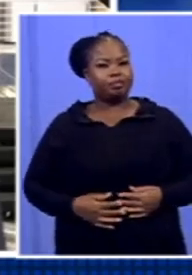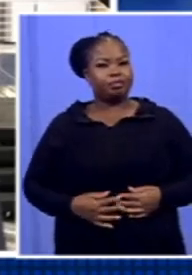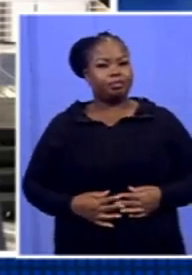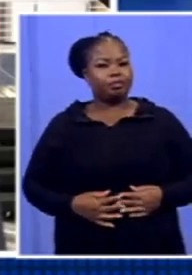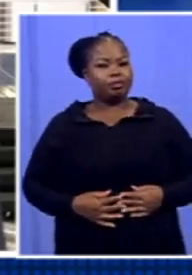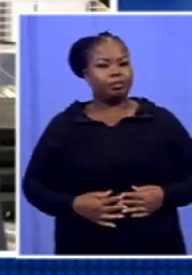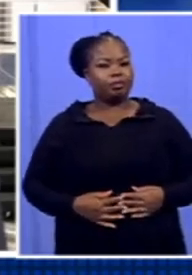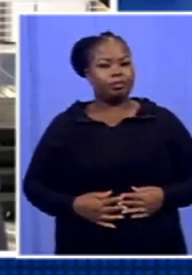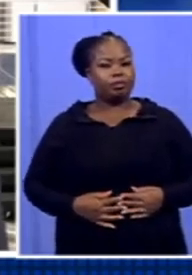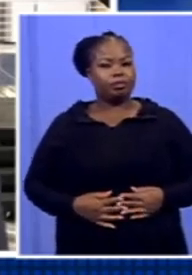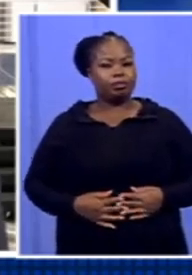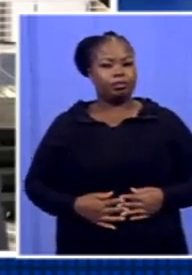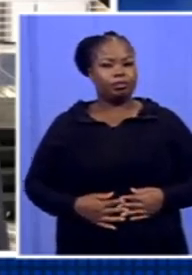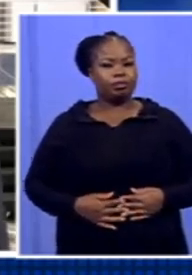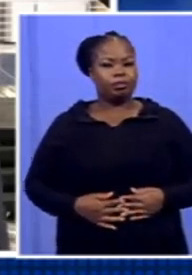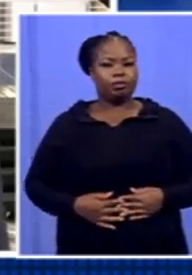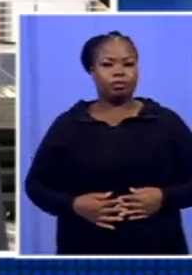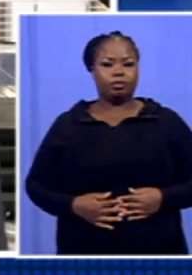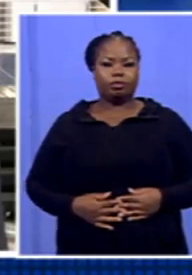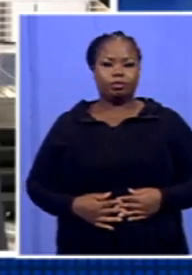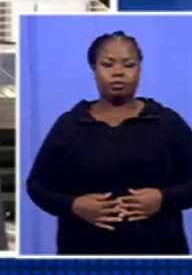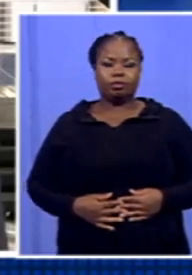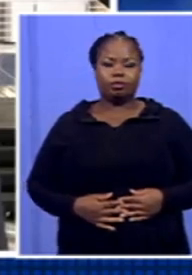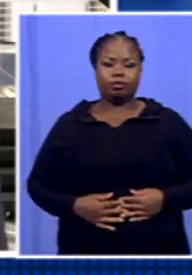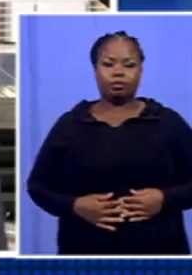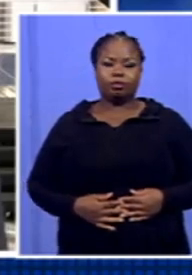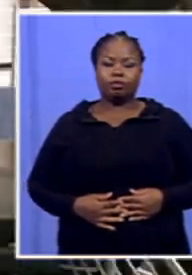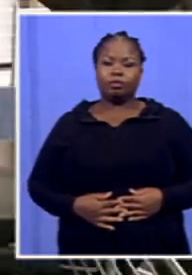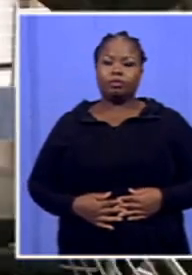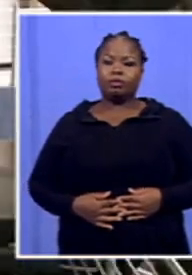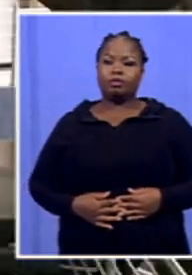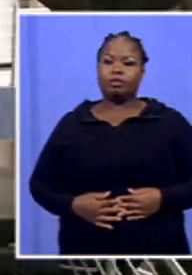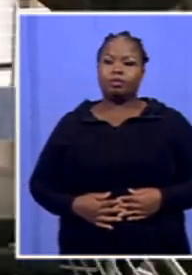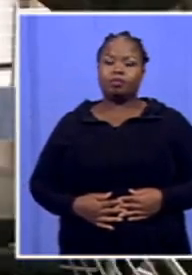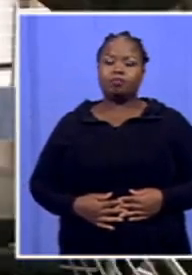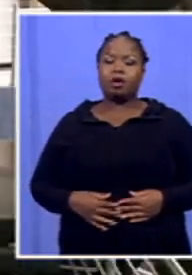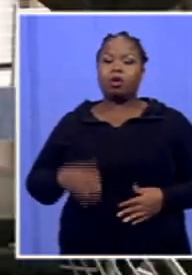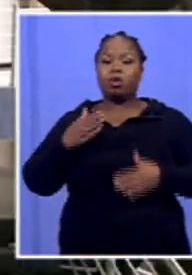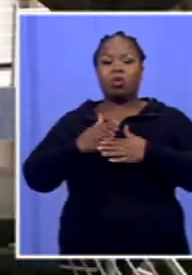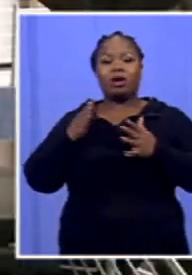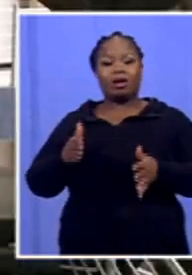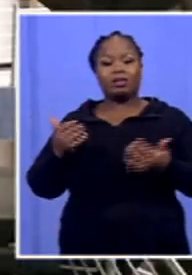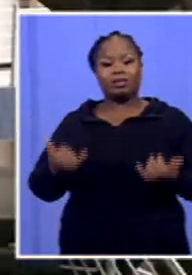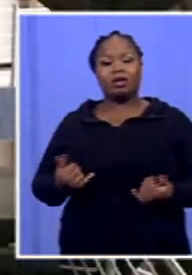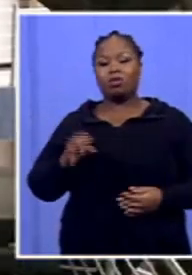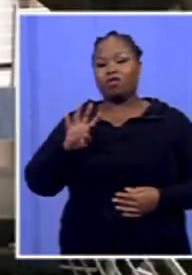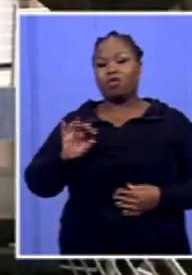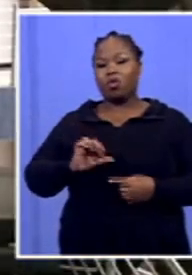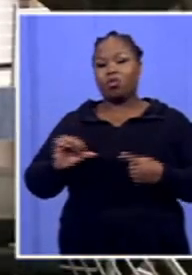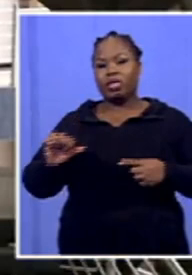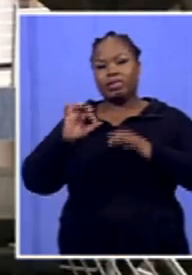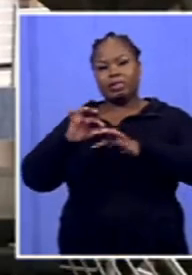The other issue... We've been on strike now for about a month now, for four weeks now, that the